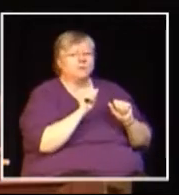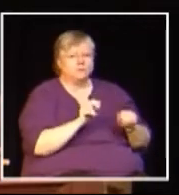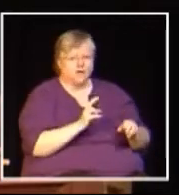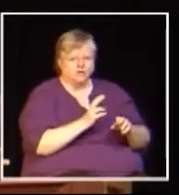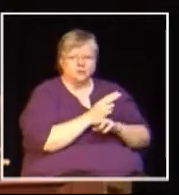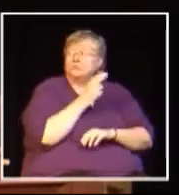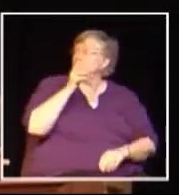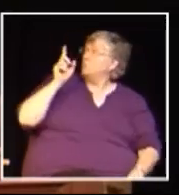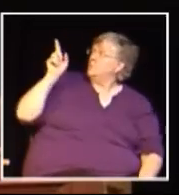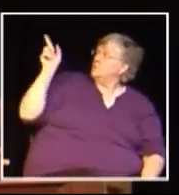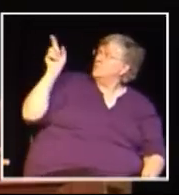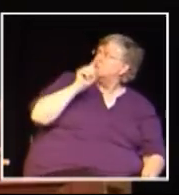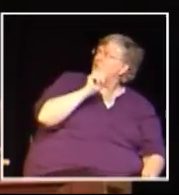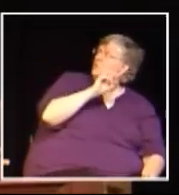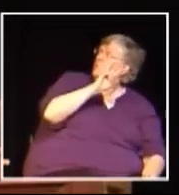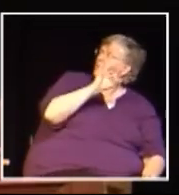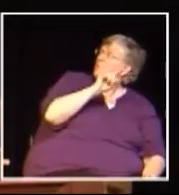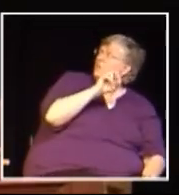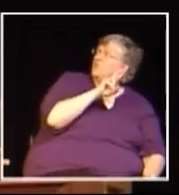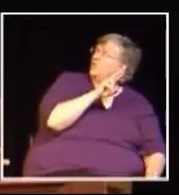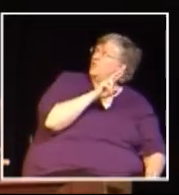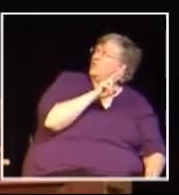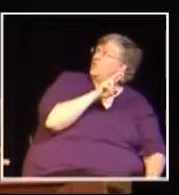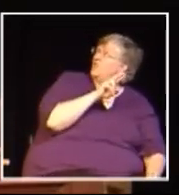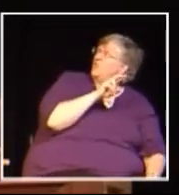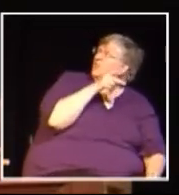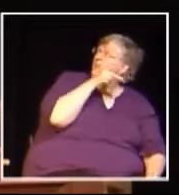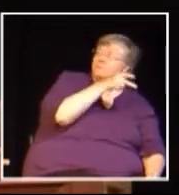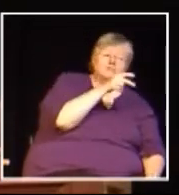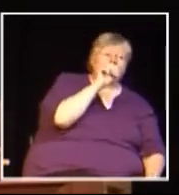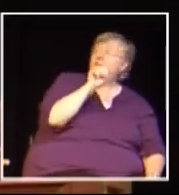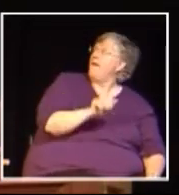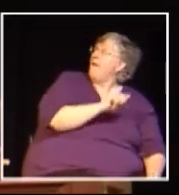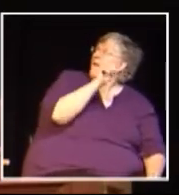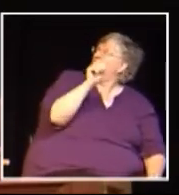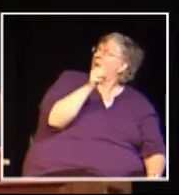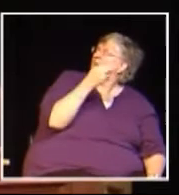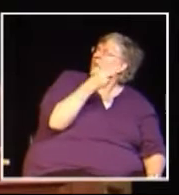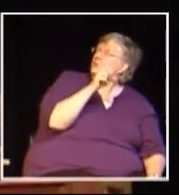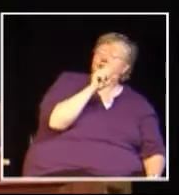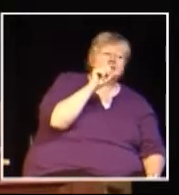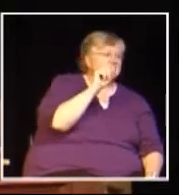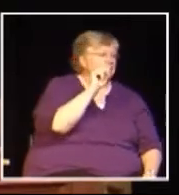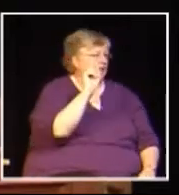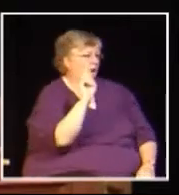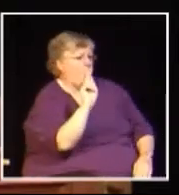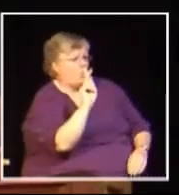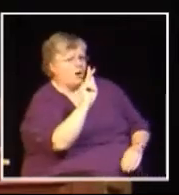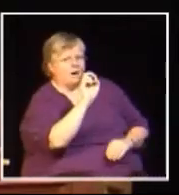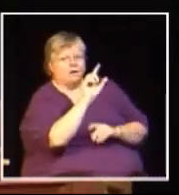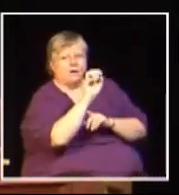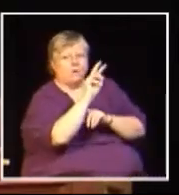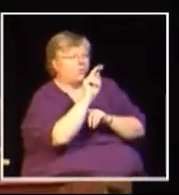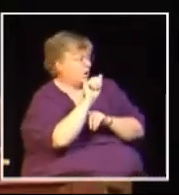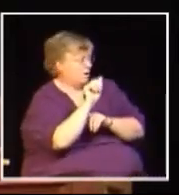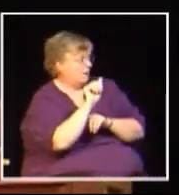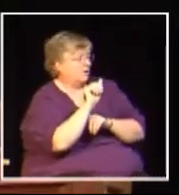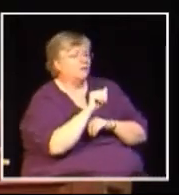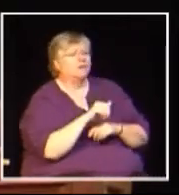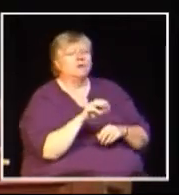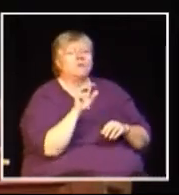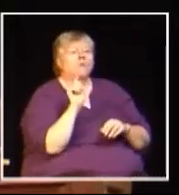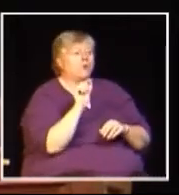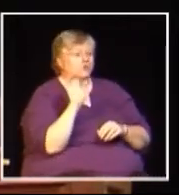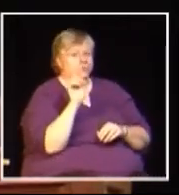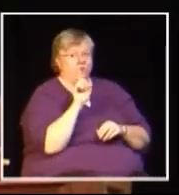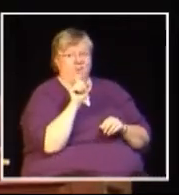just not use them during the presentation. But if you wish to, you can keep those devices going and we encourage you to